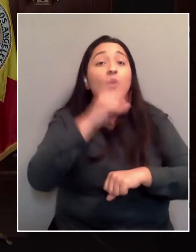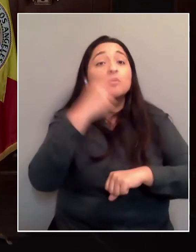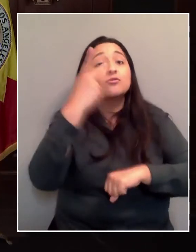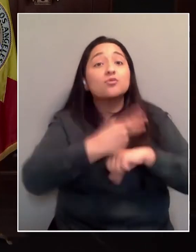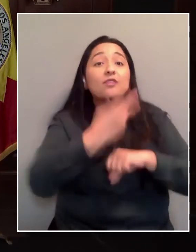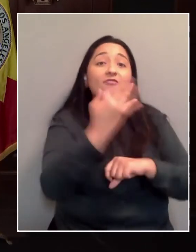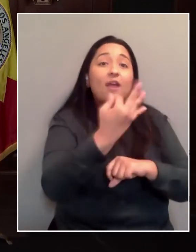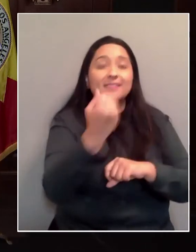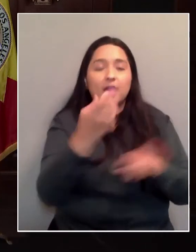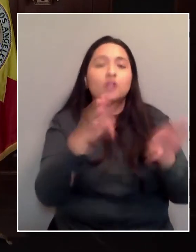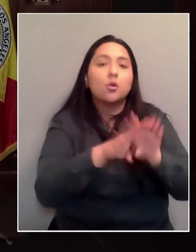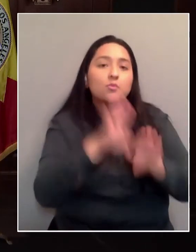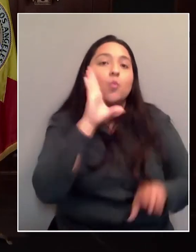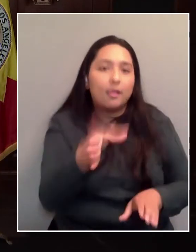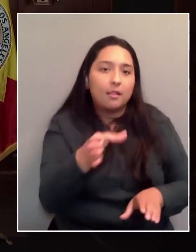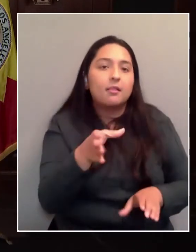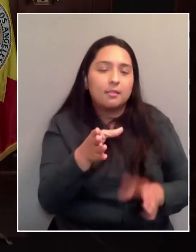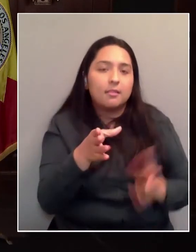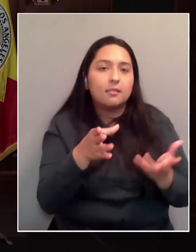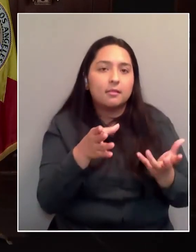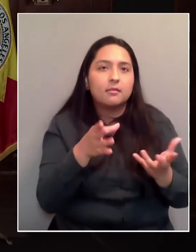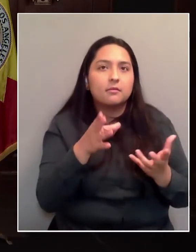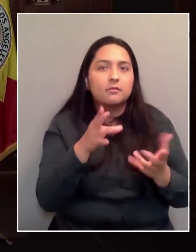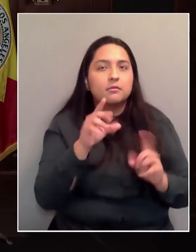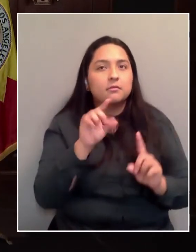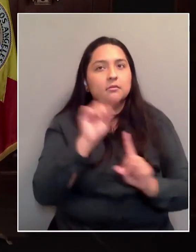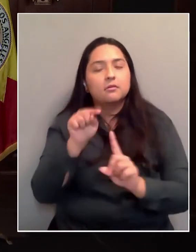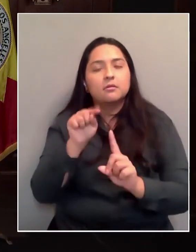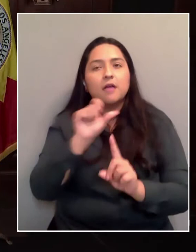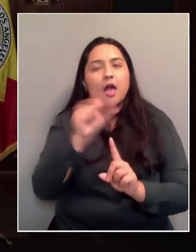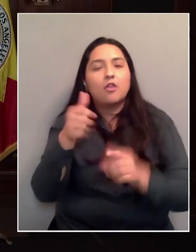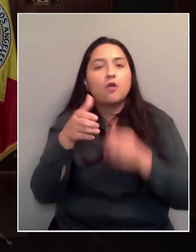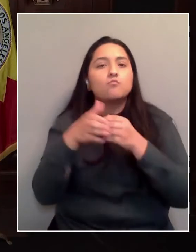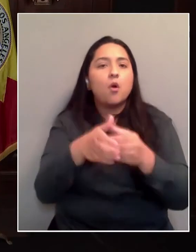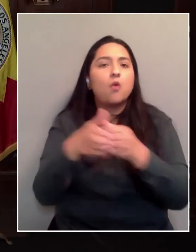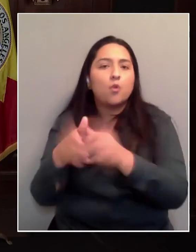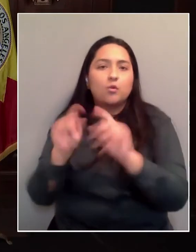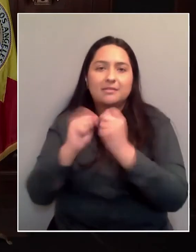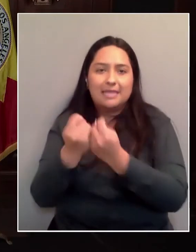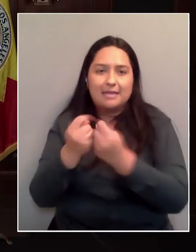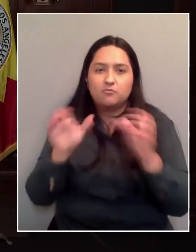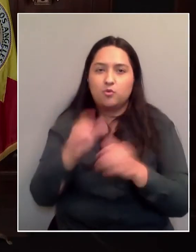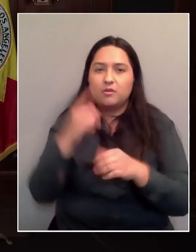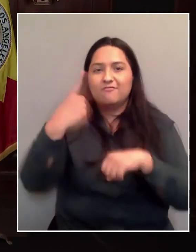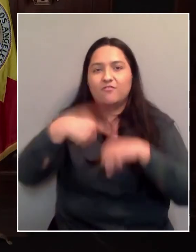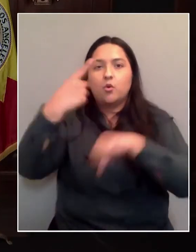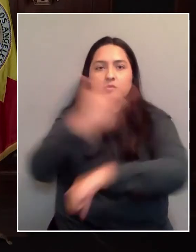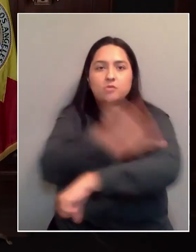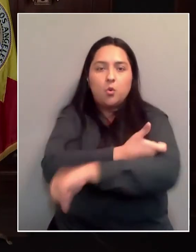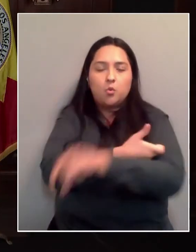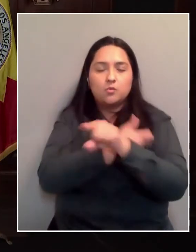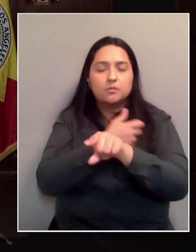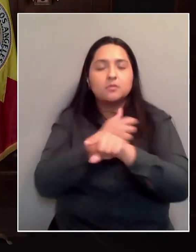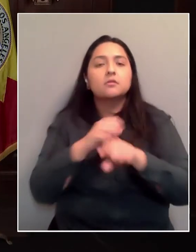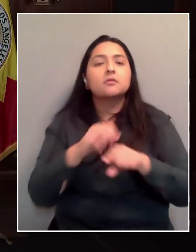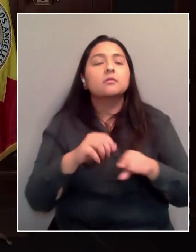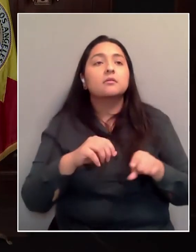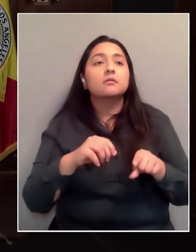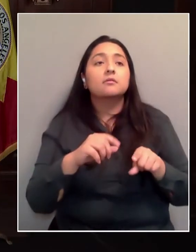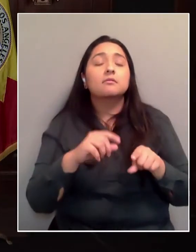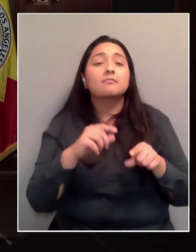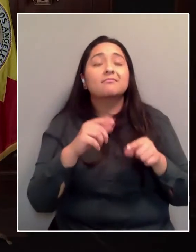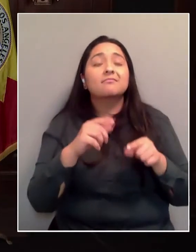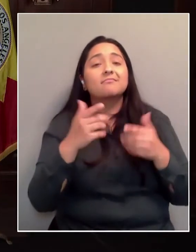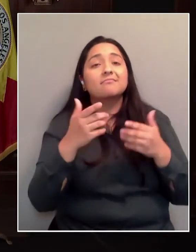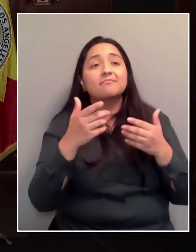all first doses on those. In terms of whether we should extend out beyond the 28 days or